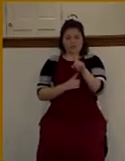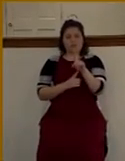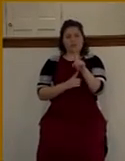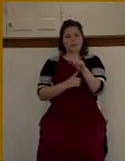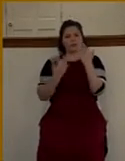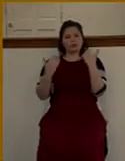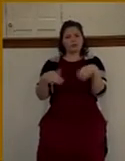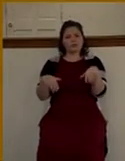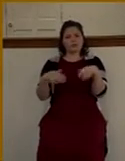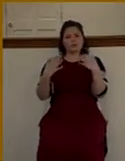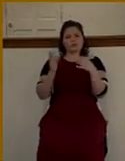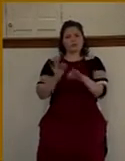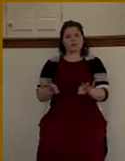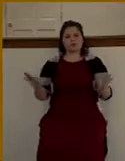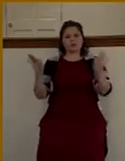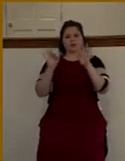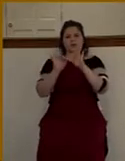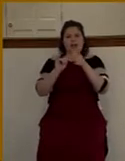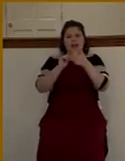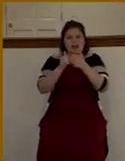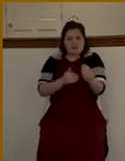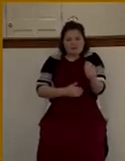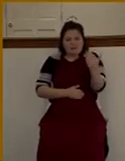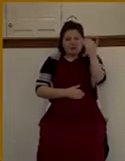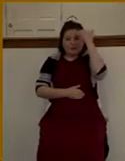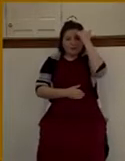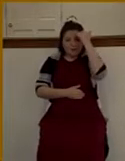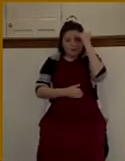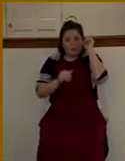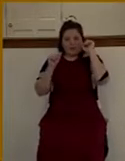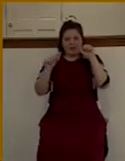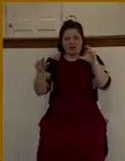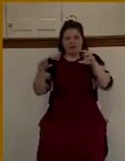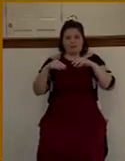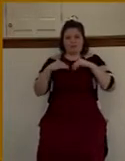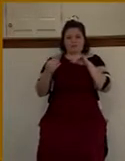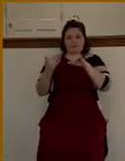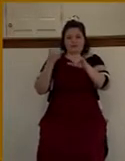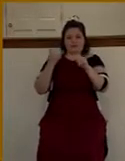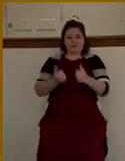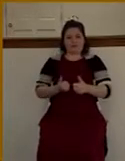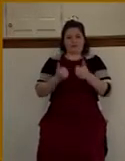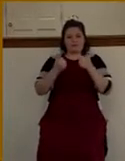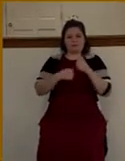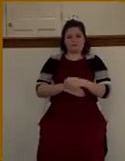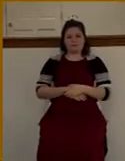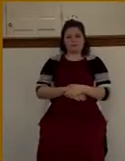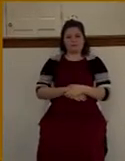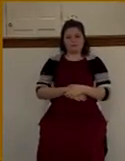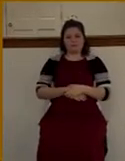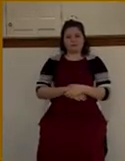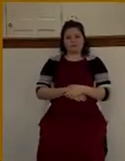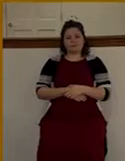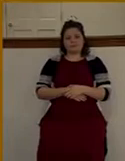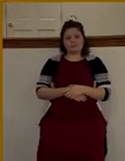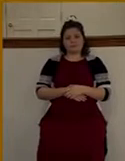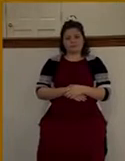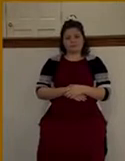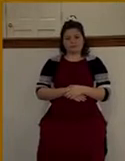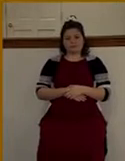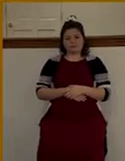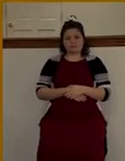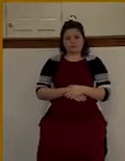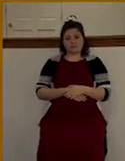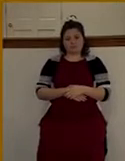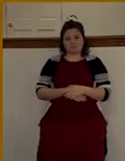How do you know, how can you know that you can have eternal life? This is the most important issue for you.